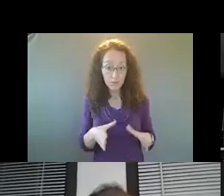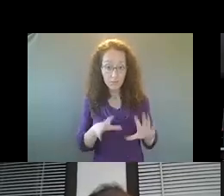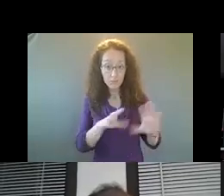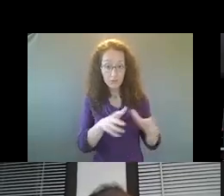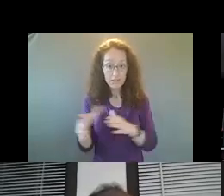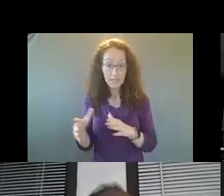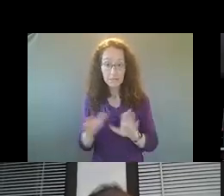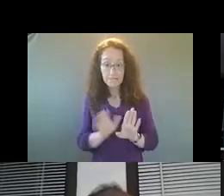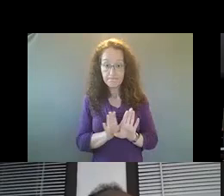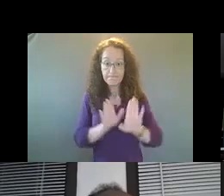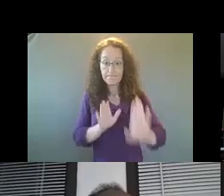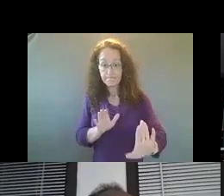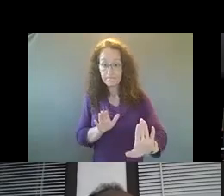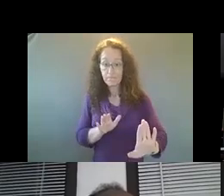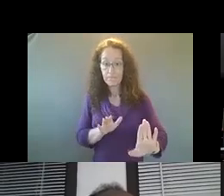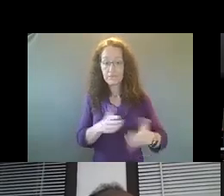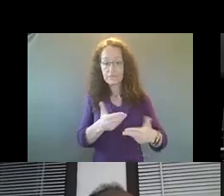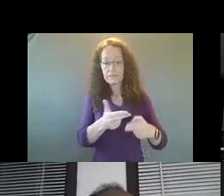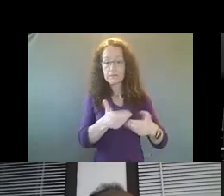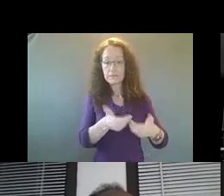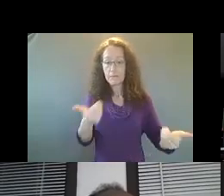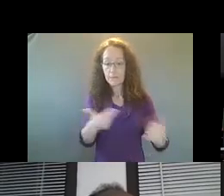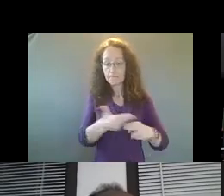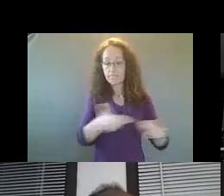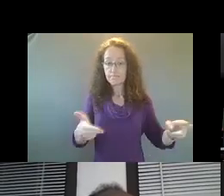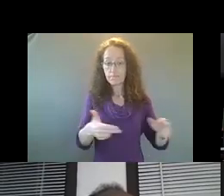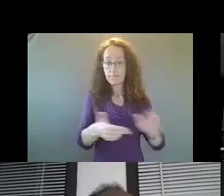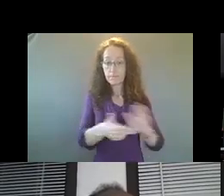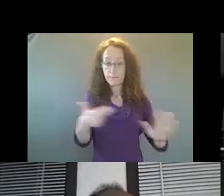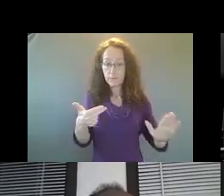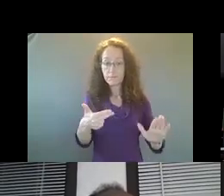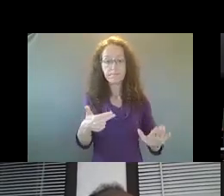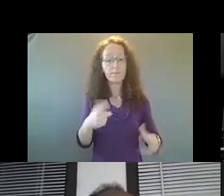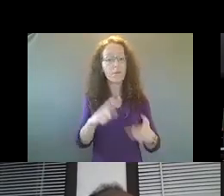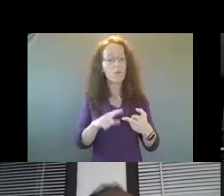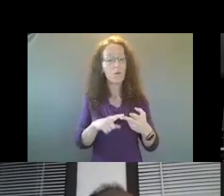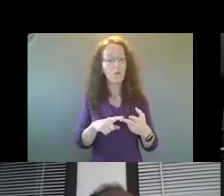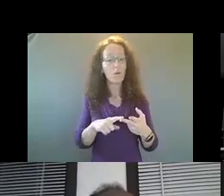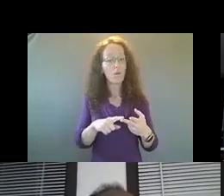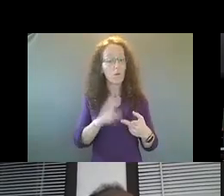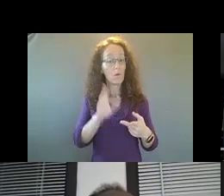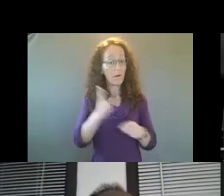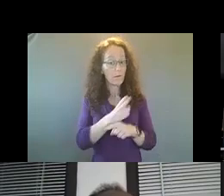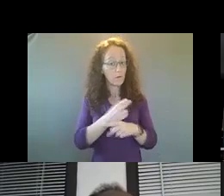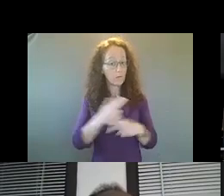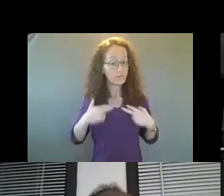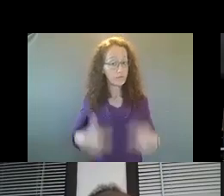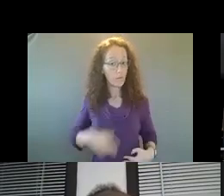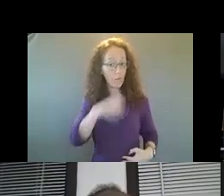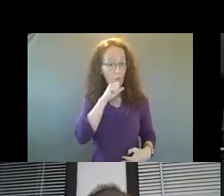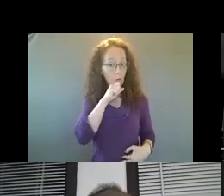their own branding, or are they going to be required, um, to have the city's orange uniform, um,